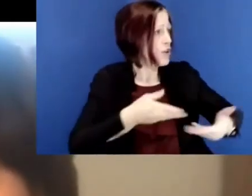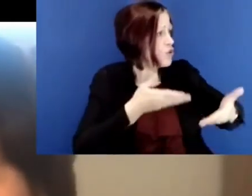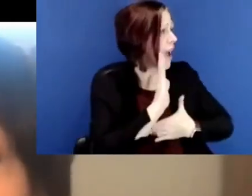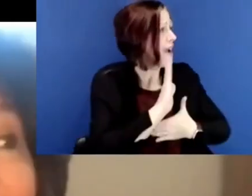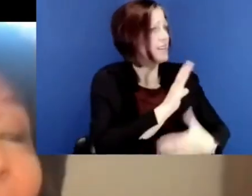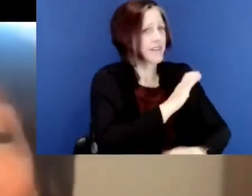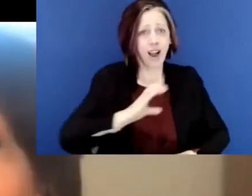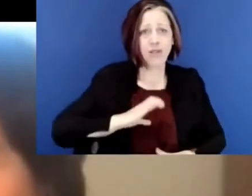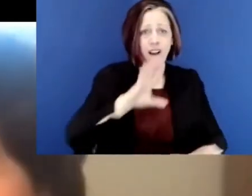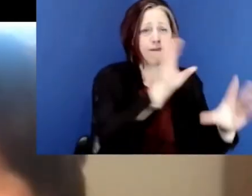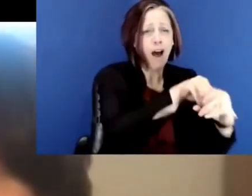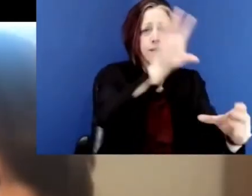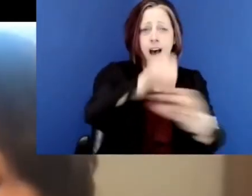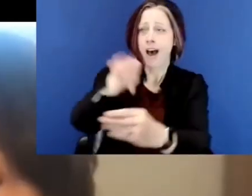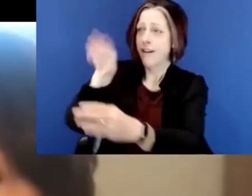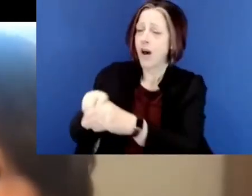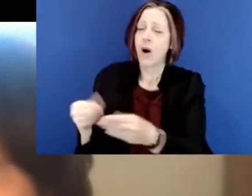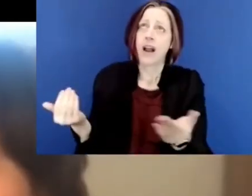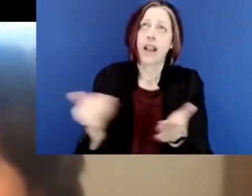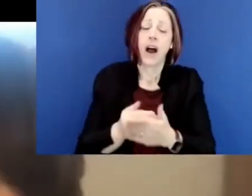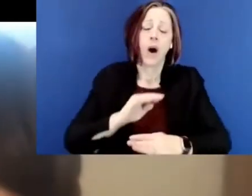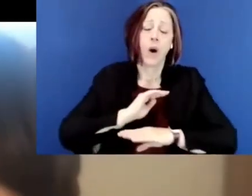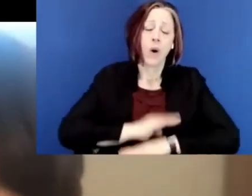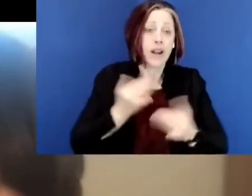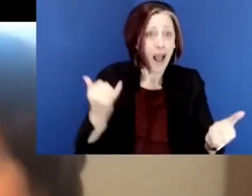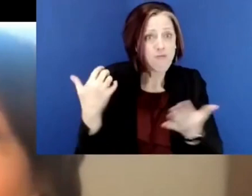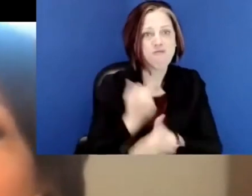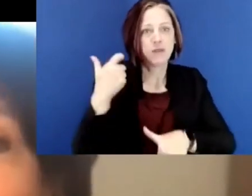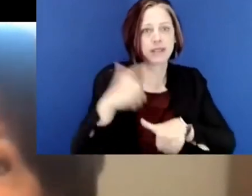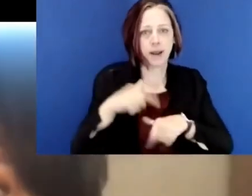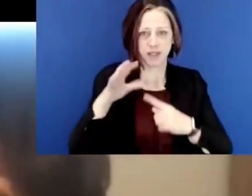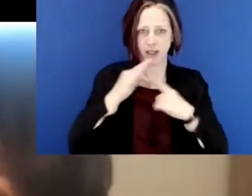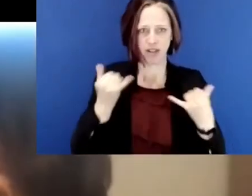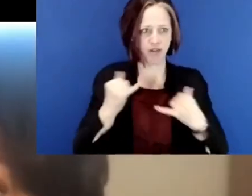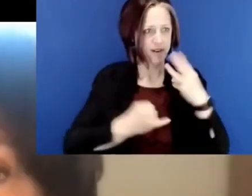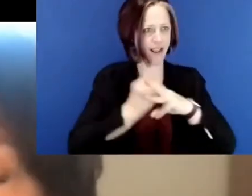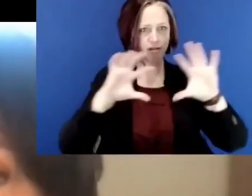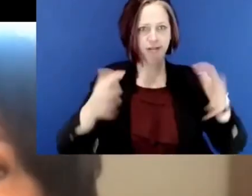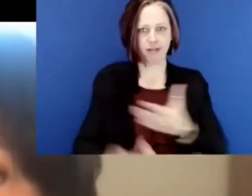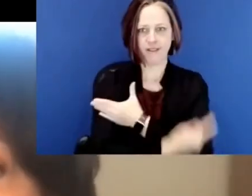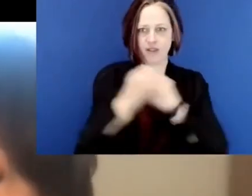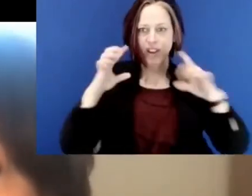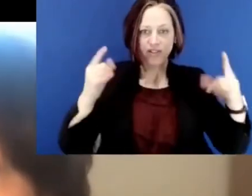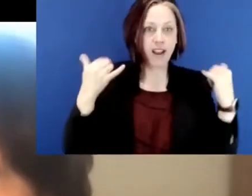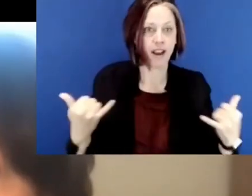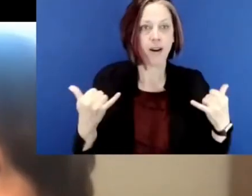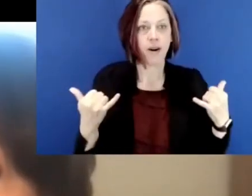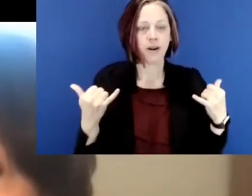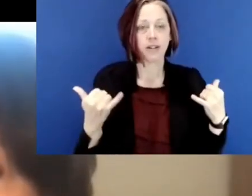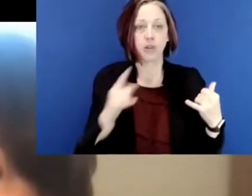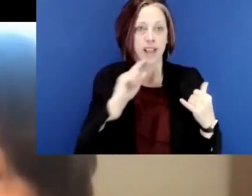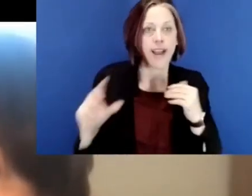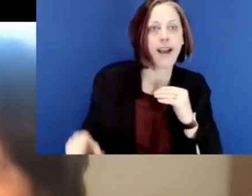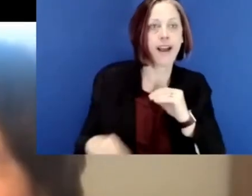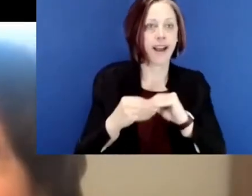organization, the human rights council. And now it's time, especially on this international day of